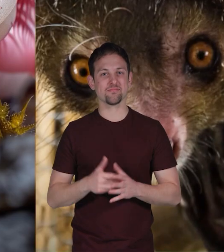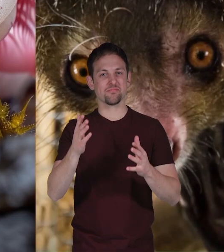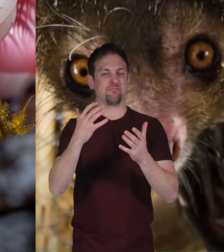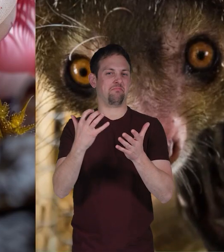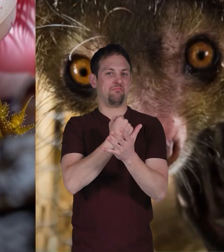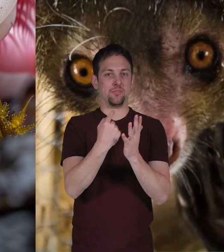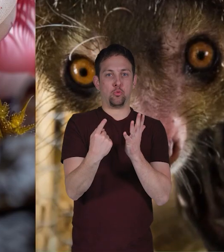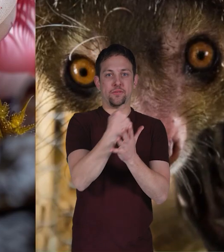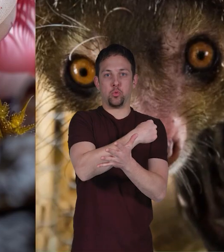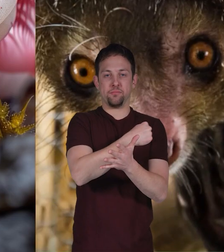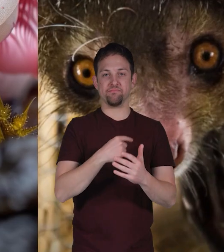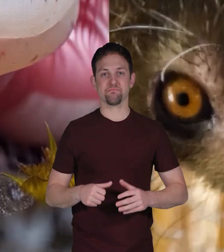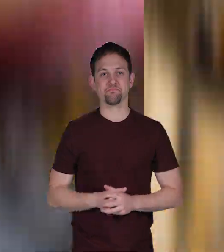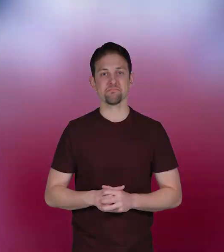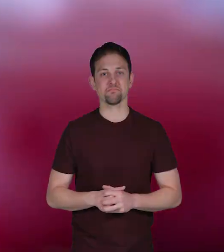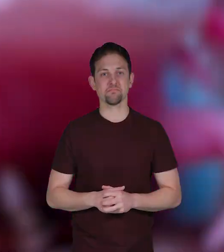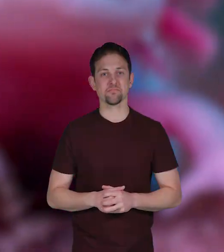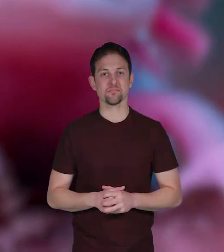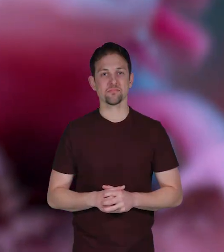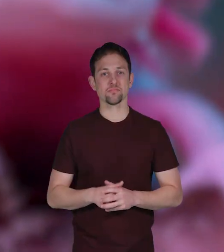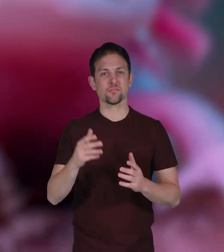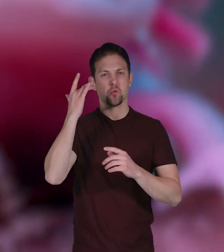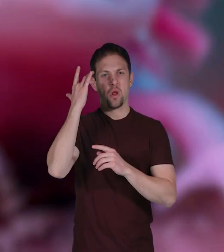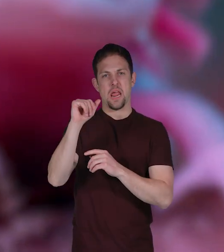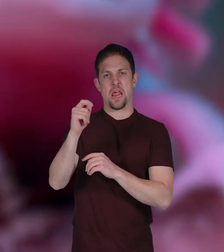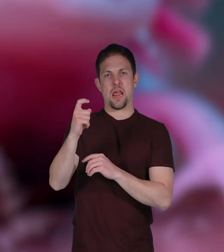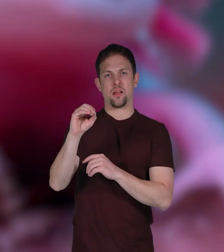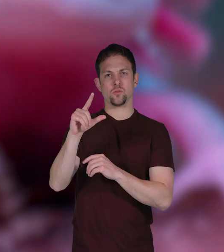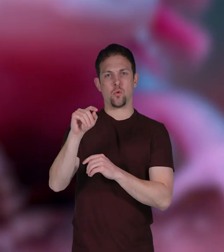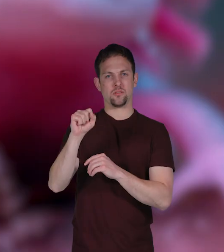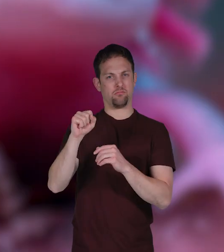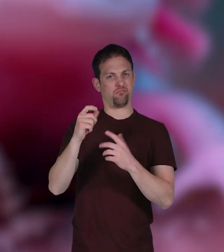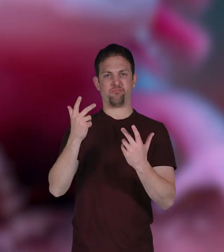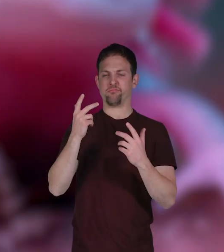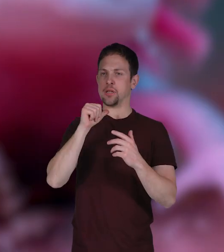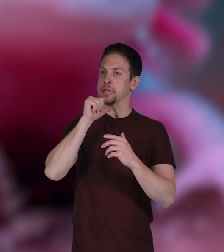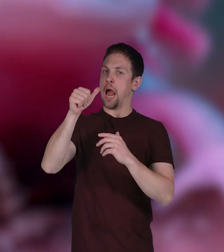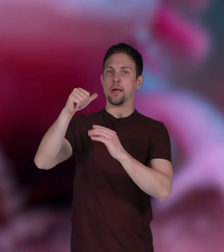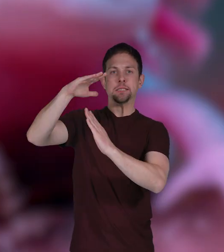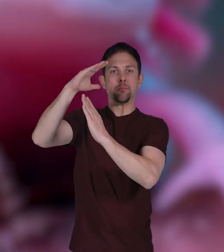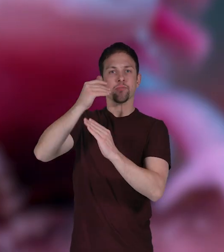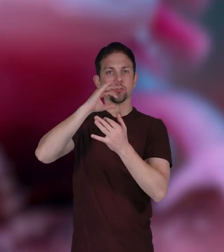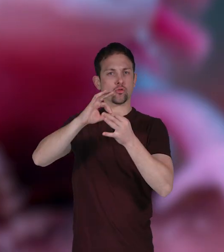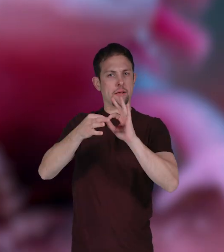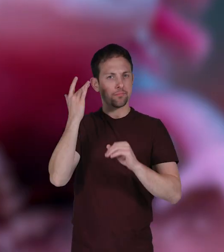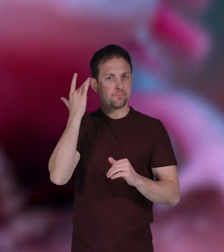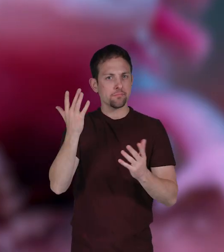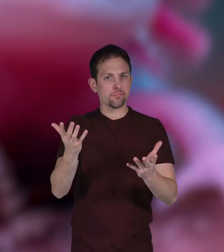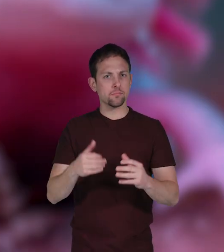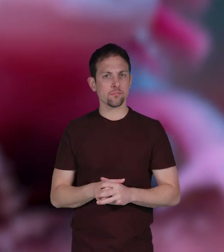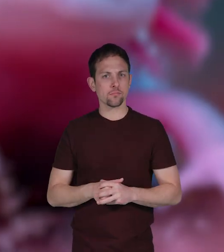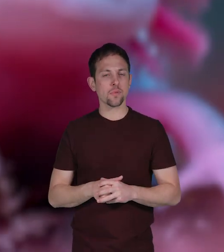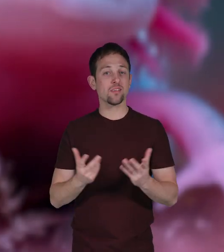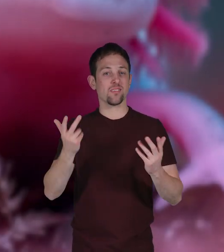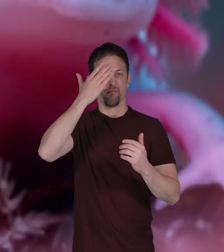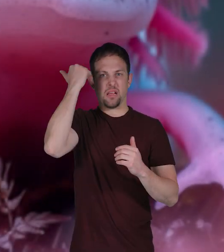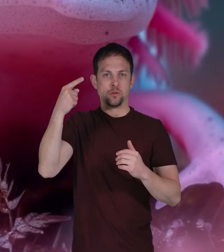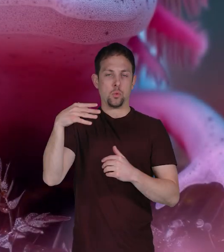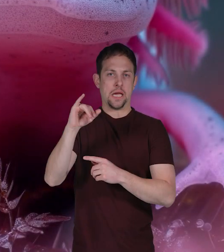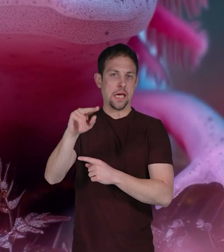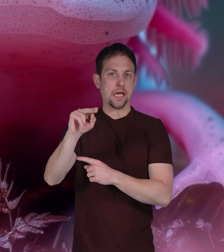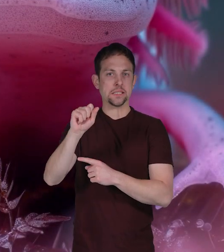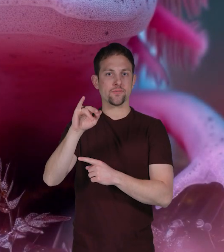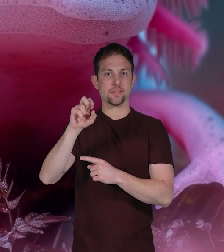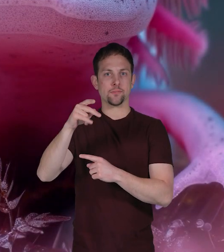let's review why are axolotls no longer at the top of the food chain because